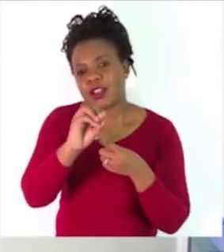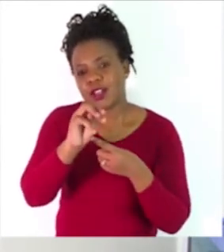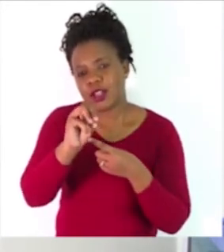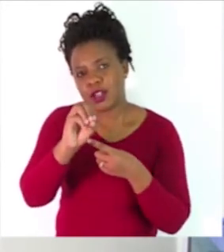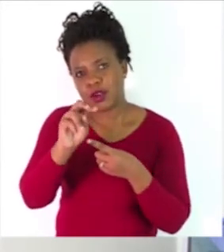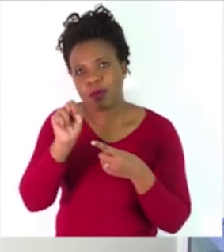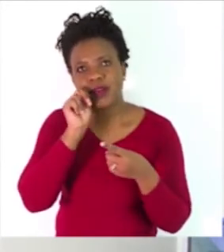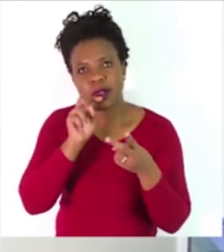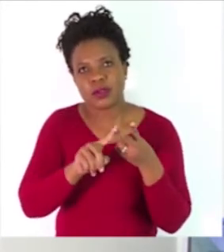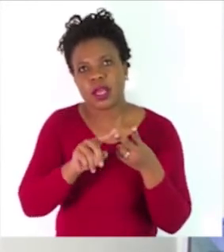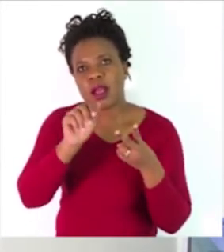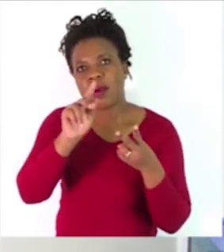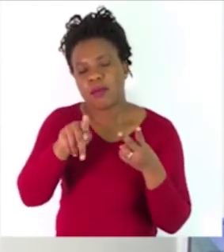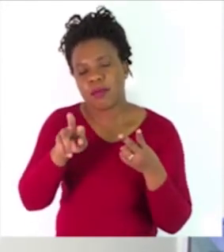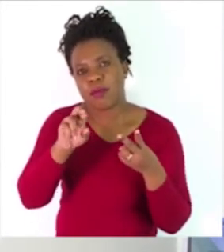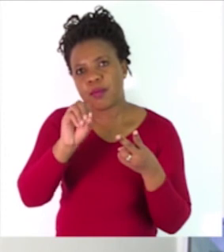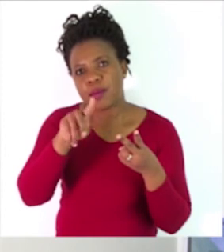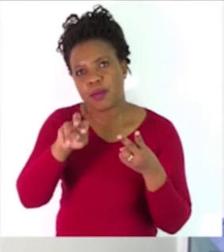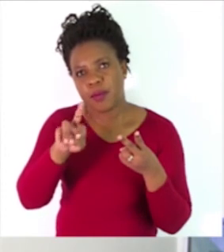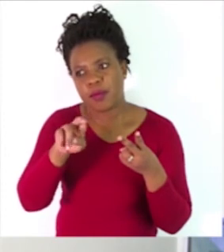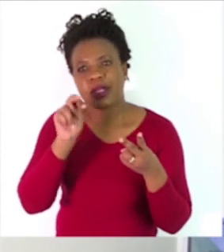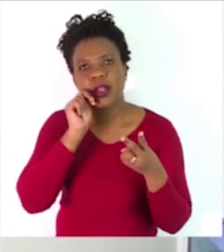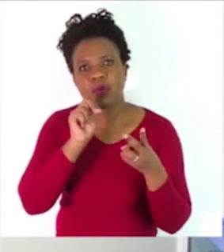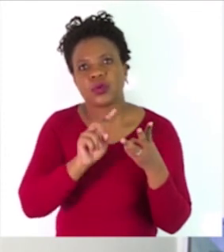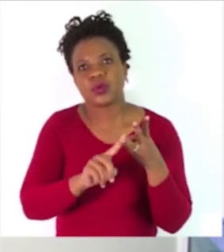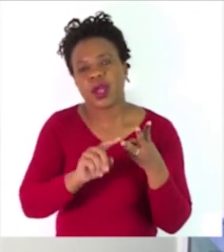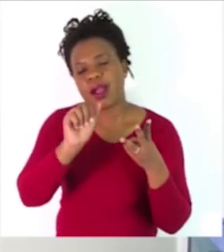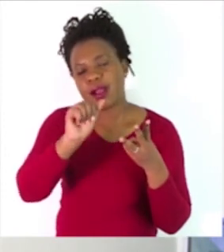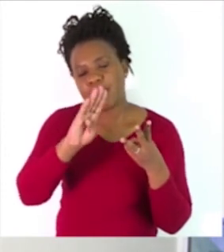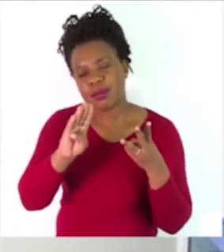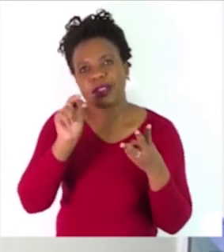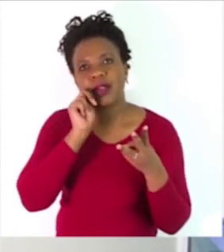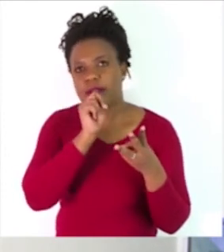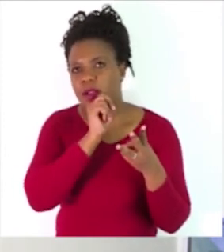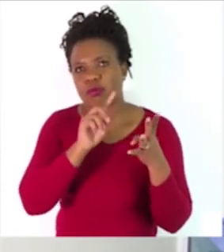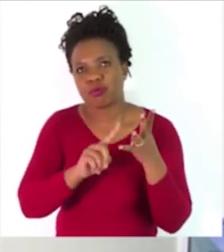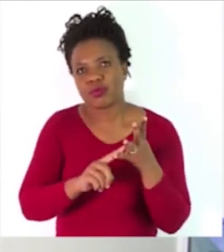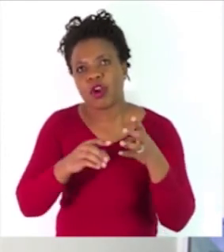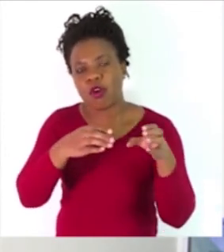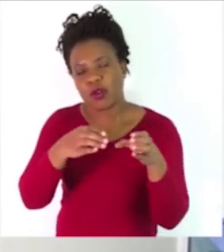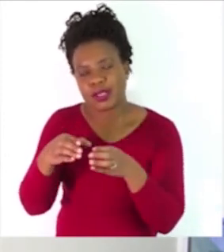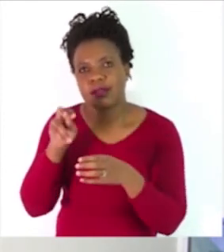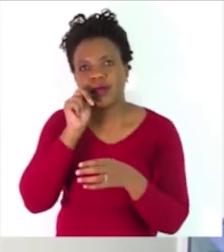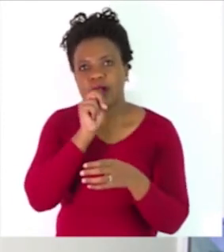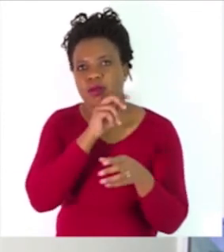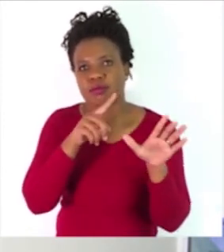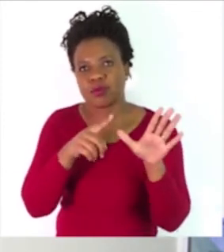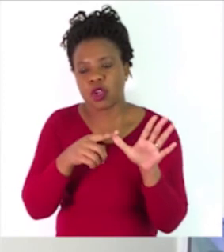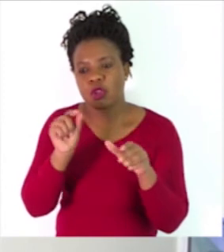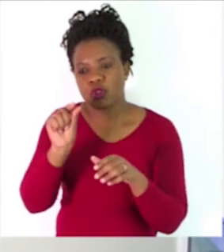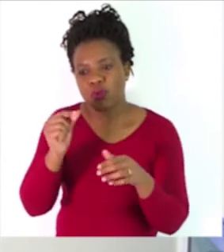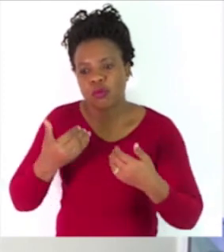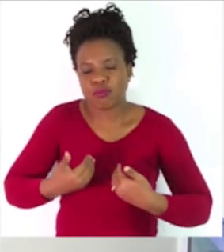abstract nouns, collective nouns, and diminutive nouns. Now, let us